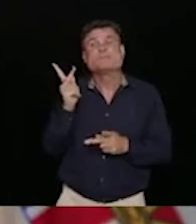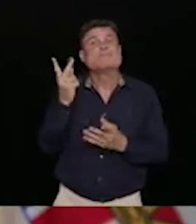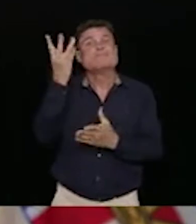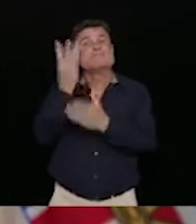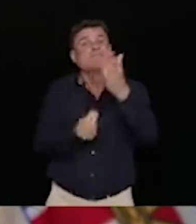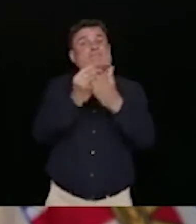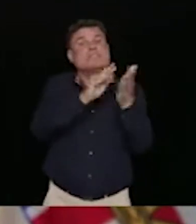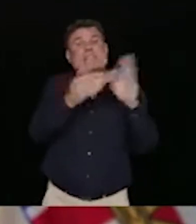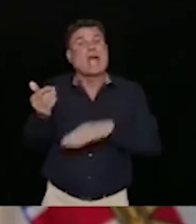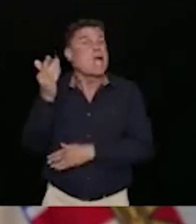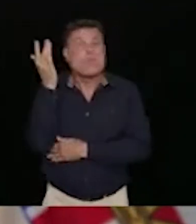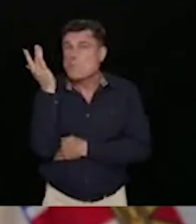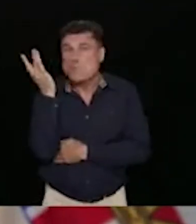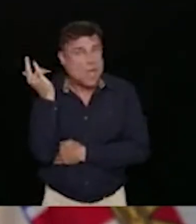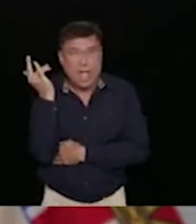Columbia.